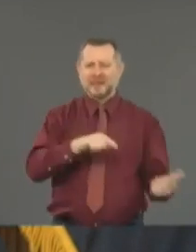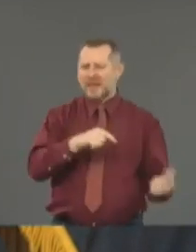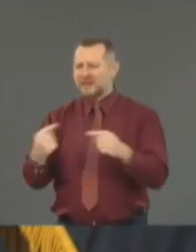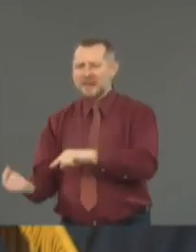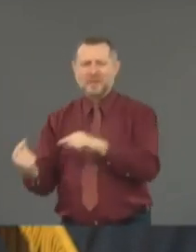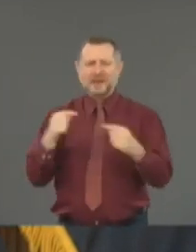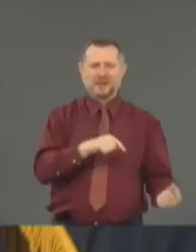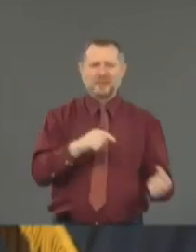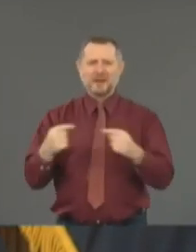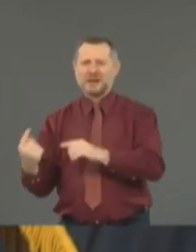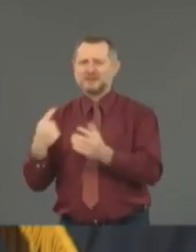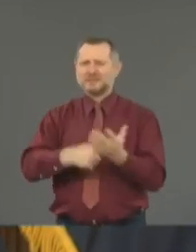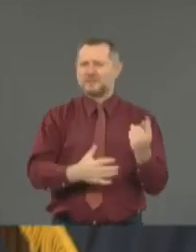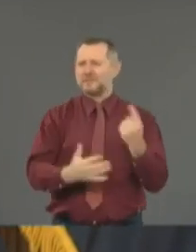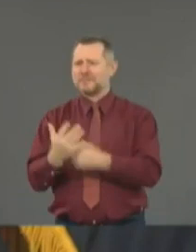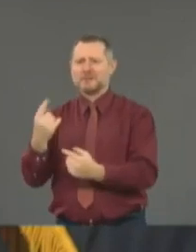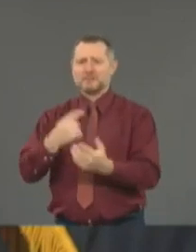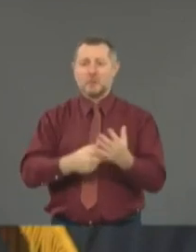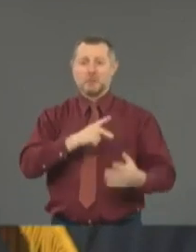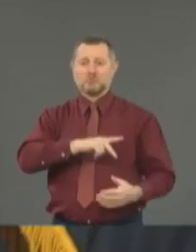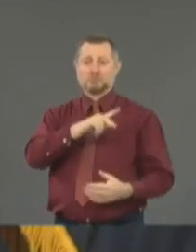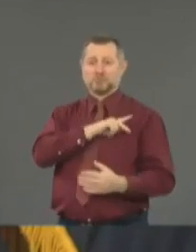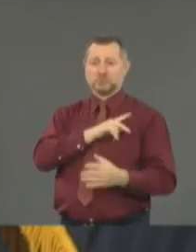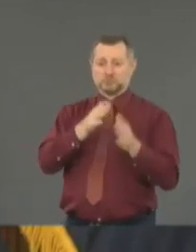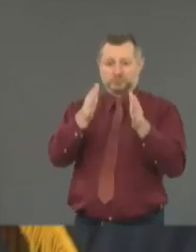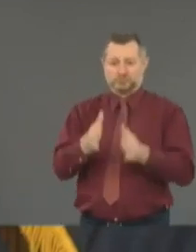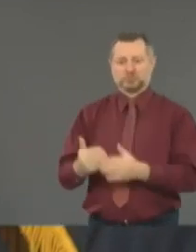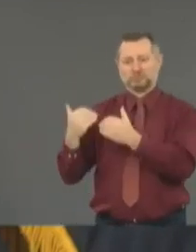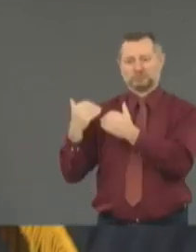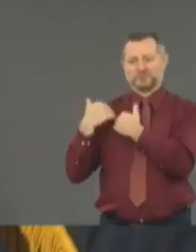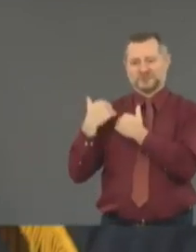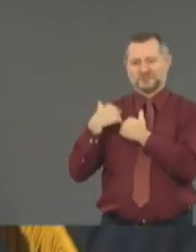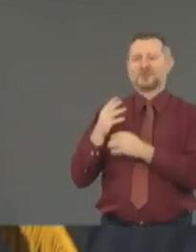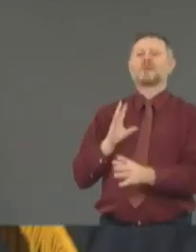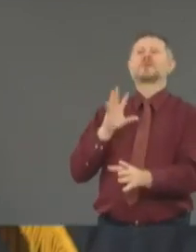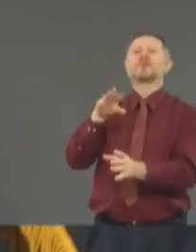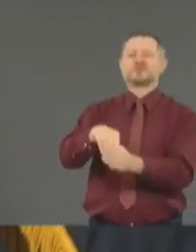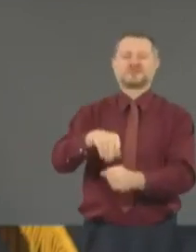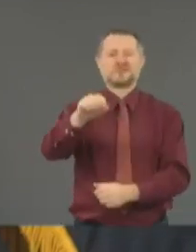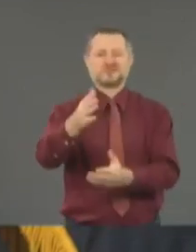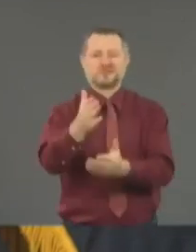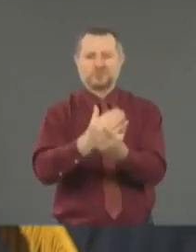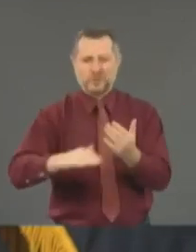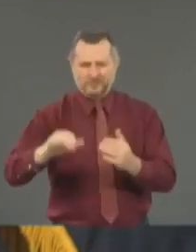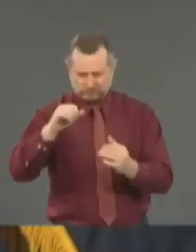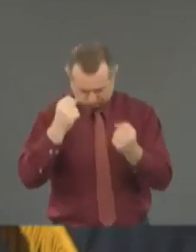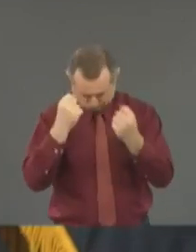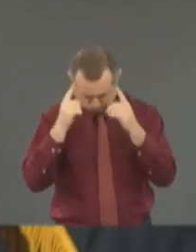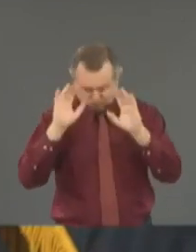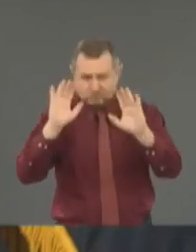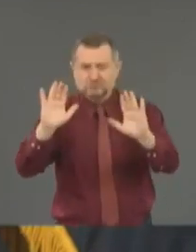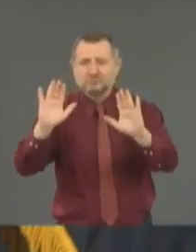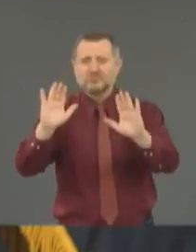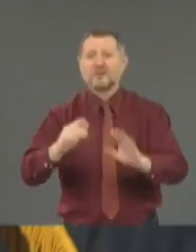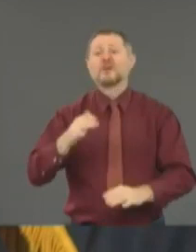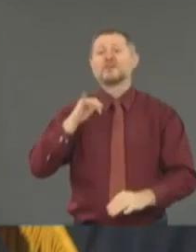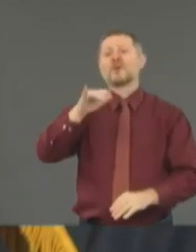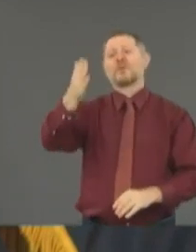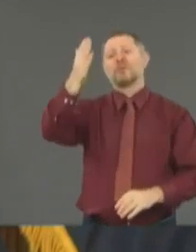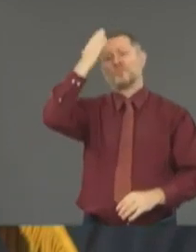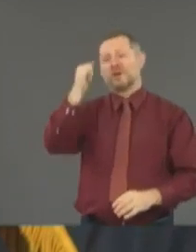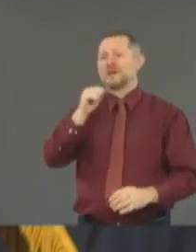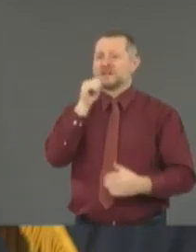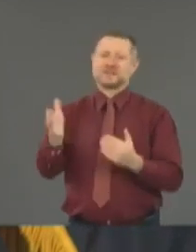Personal responsibility is also part of it, no doubt. And that's why it's so hard to get at it. You know, we're